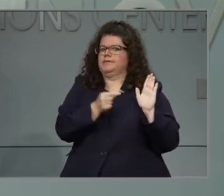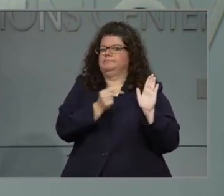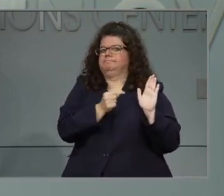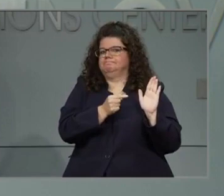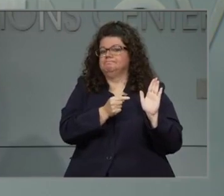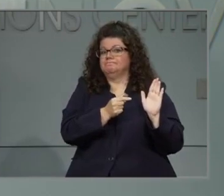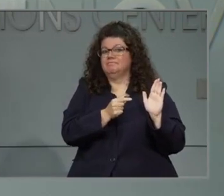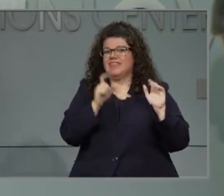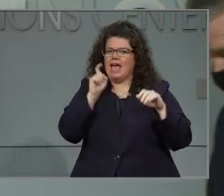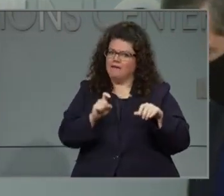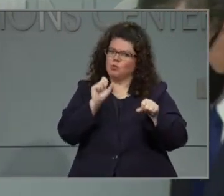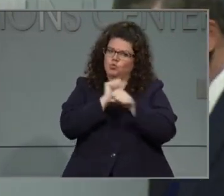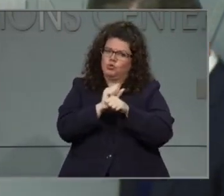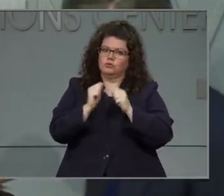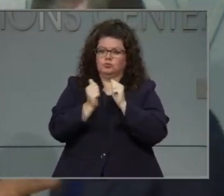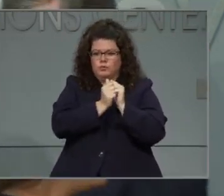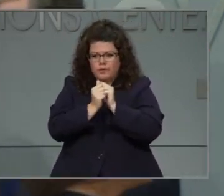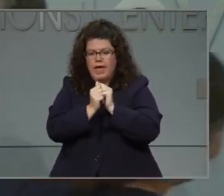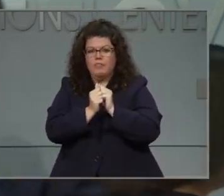in hand. Thank you.